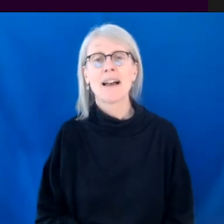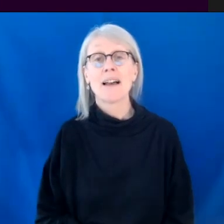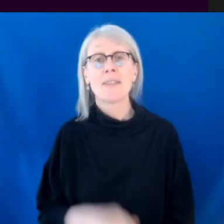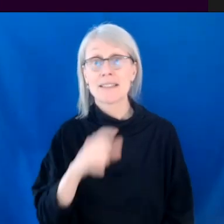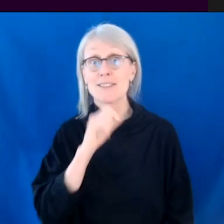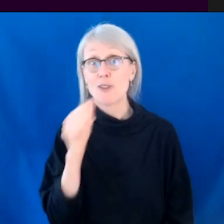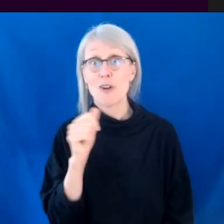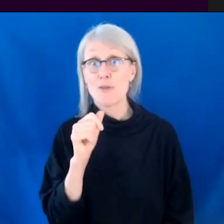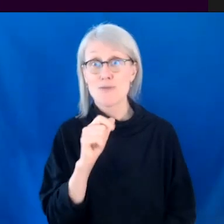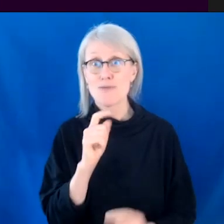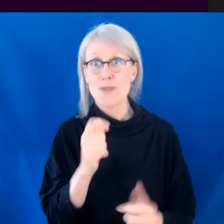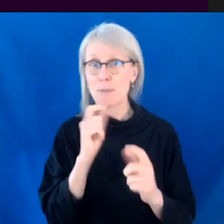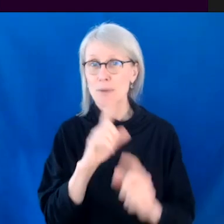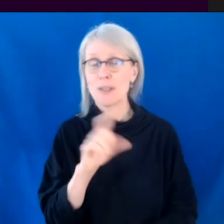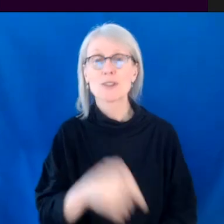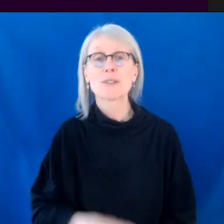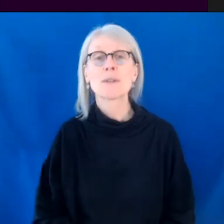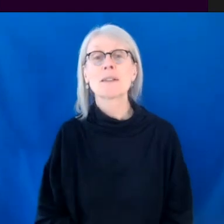rapid. One second.